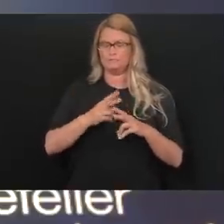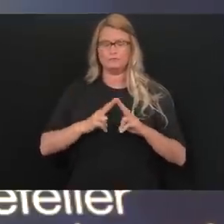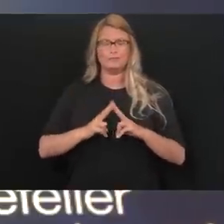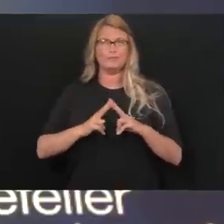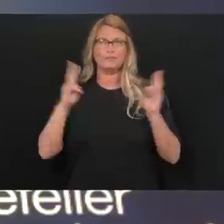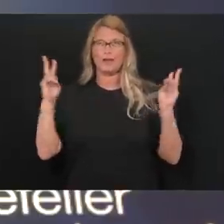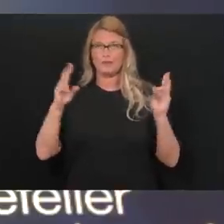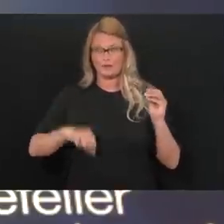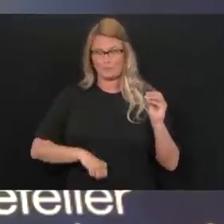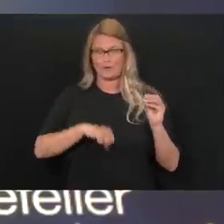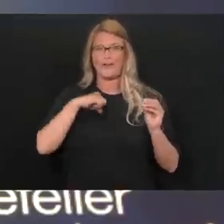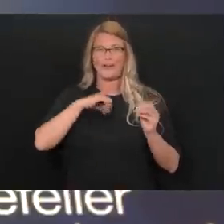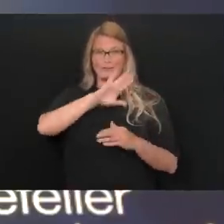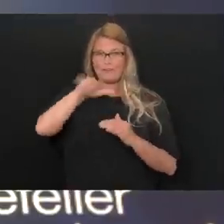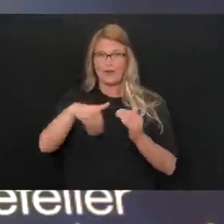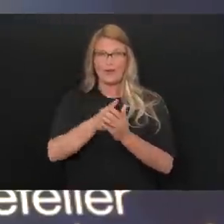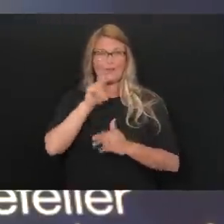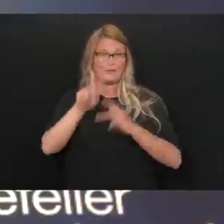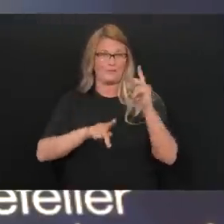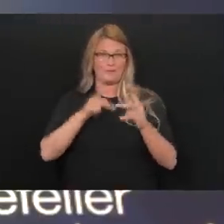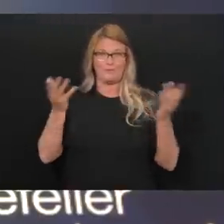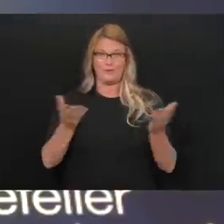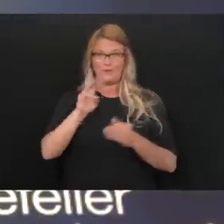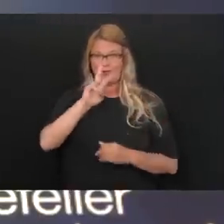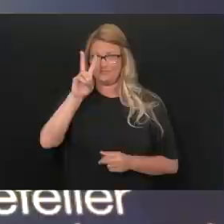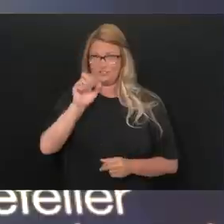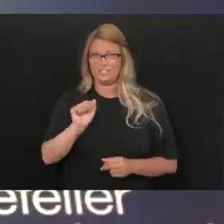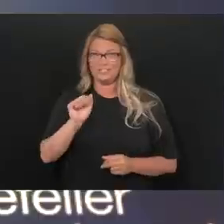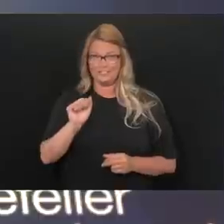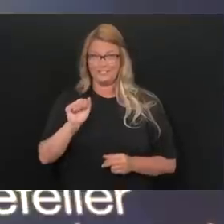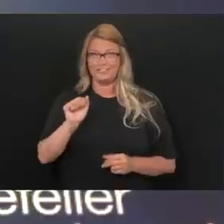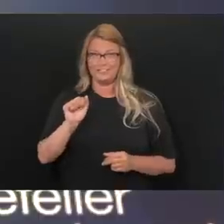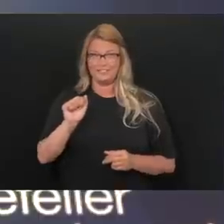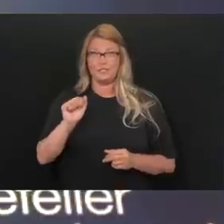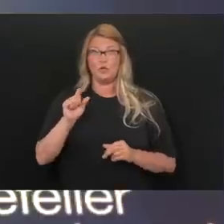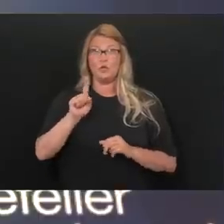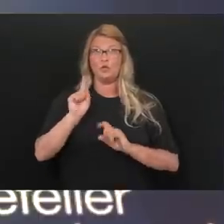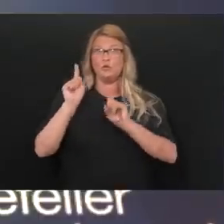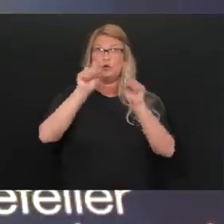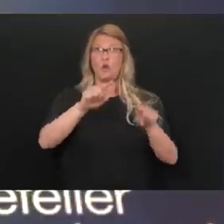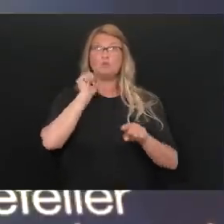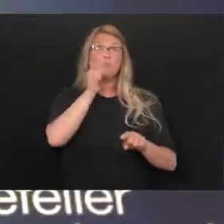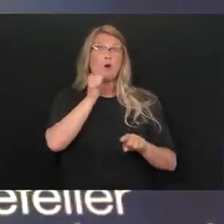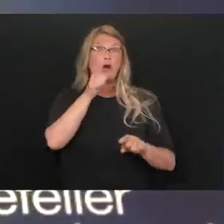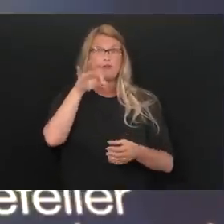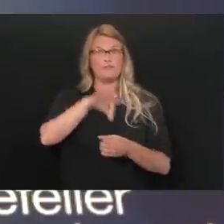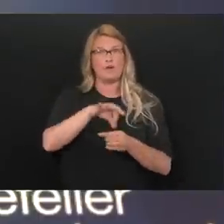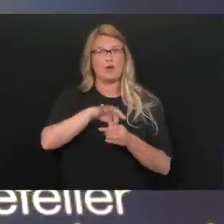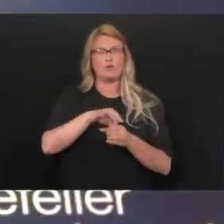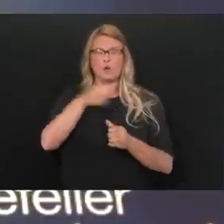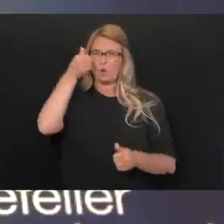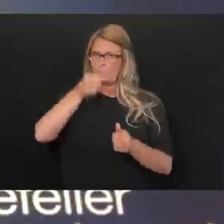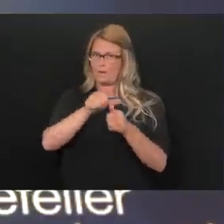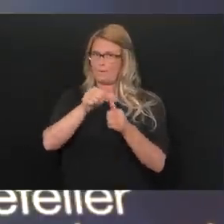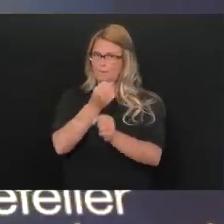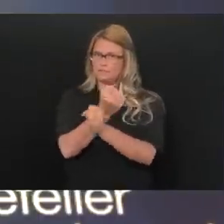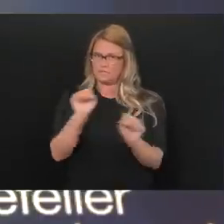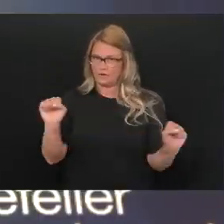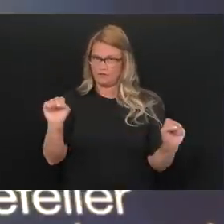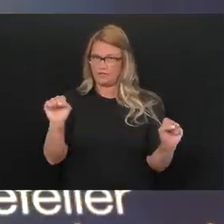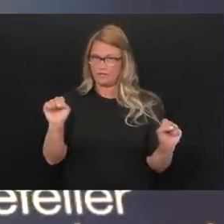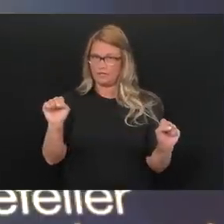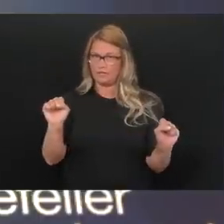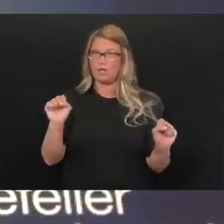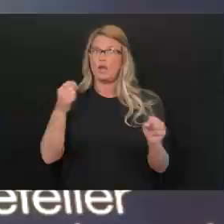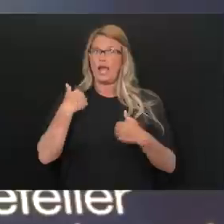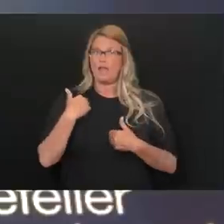of all of the people in West Virginia, uh, as you go to vote tomorrow, vote safely. Remember that there are